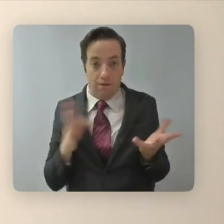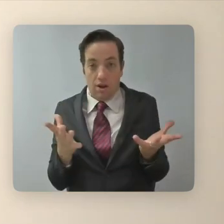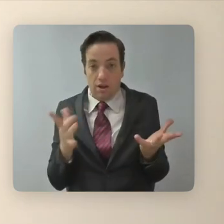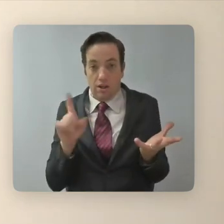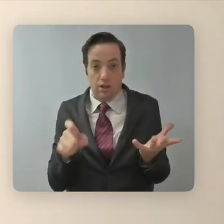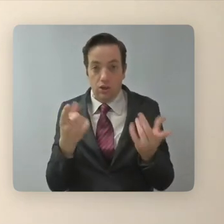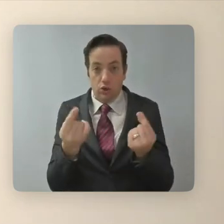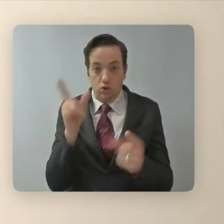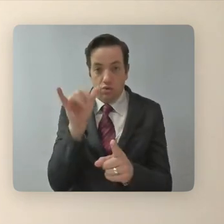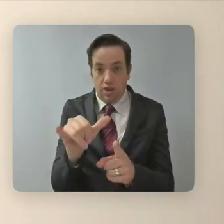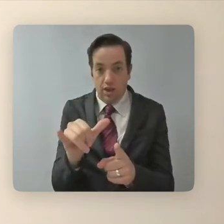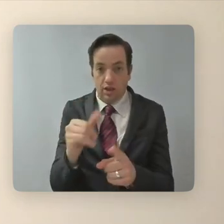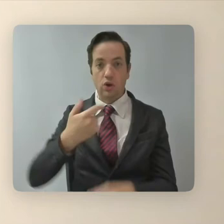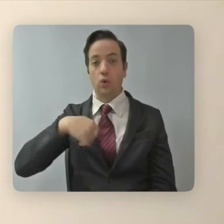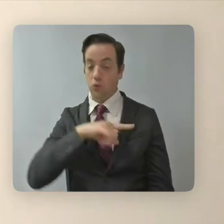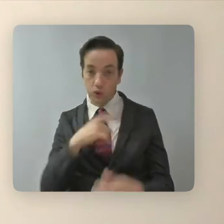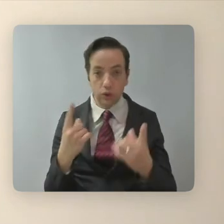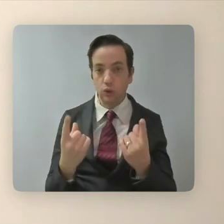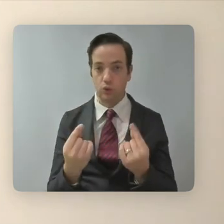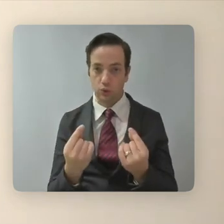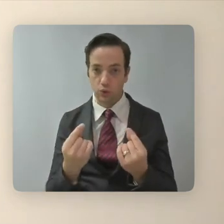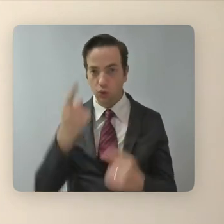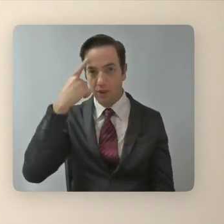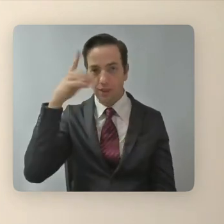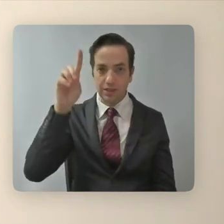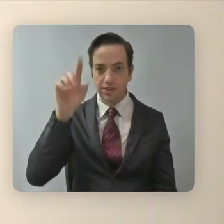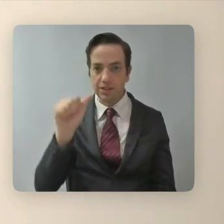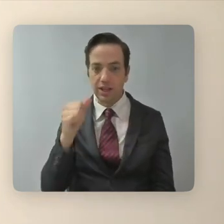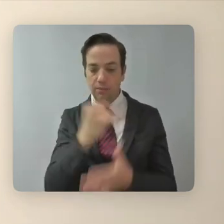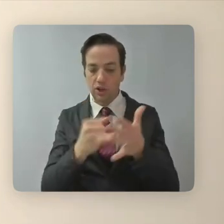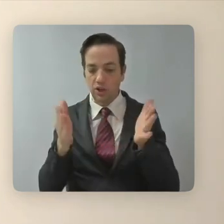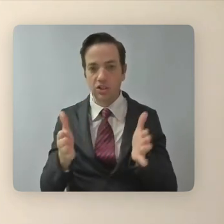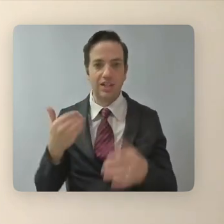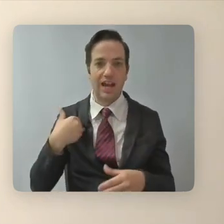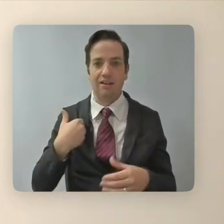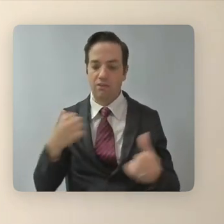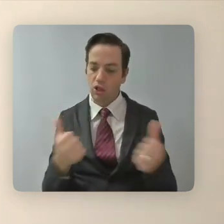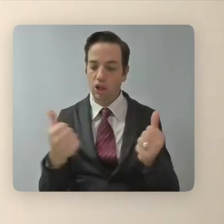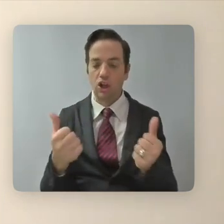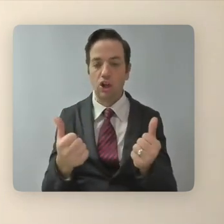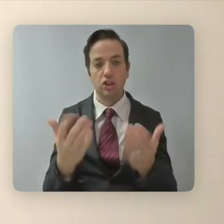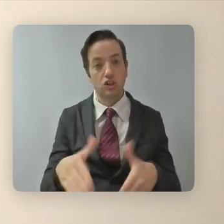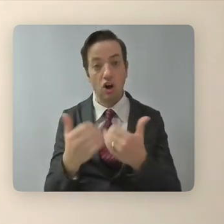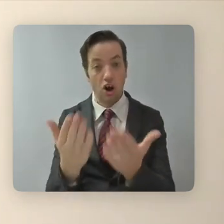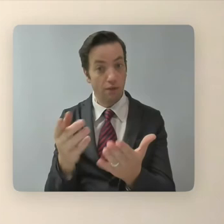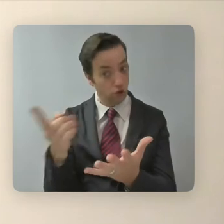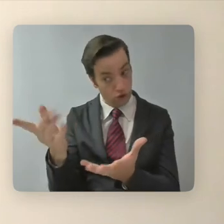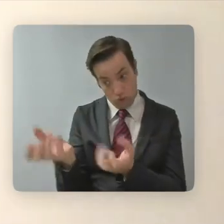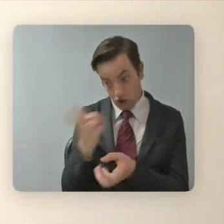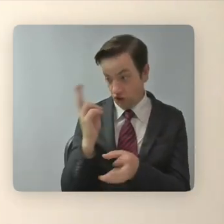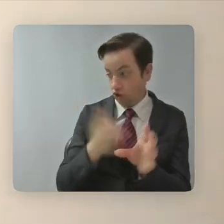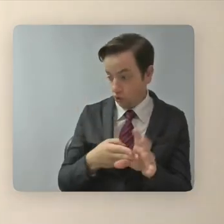You know, it's like we're doing this and we think that like disabled artists have a lot to offer and would you like to join us in the